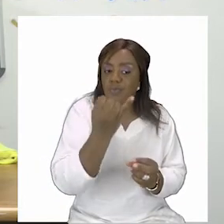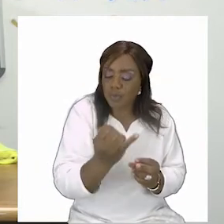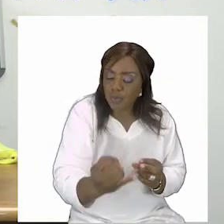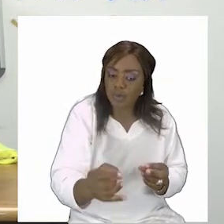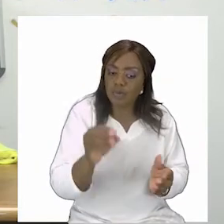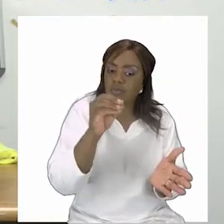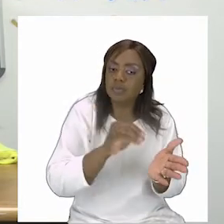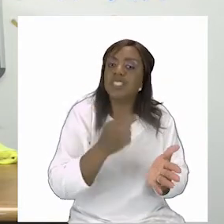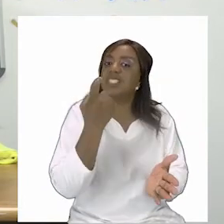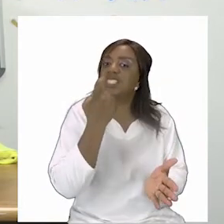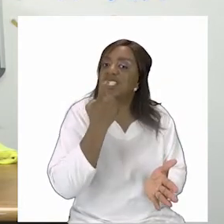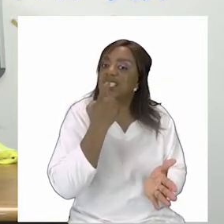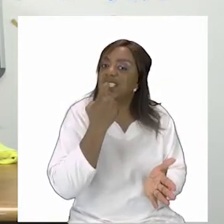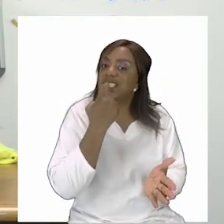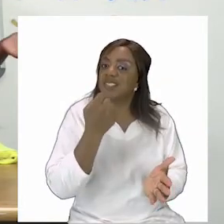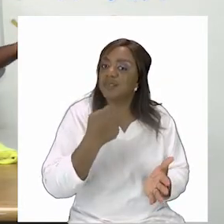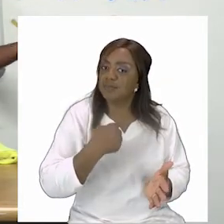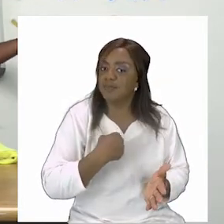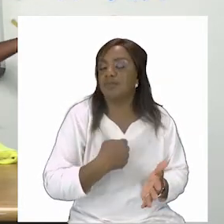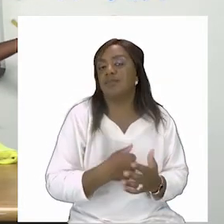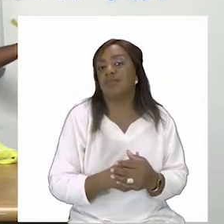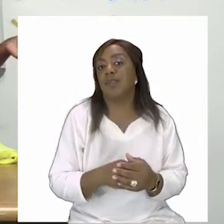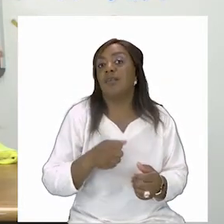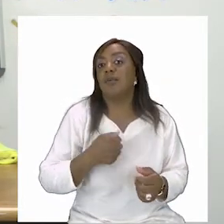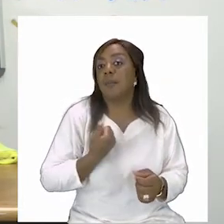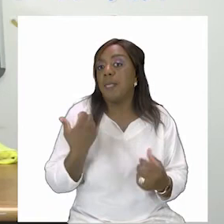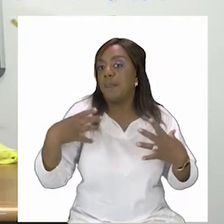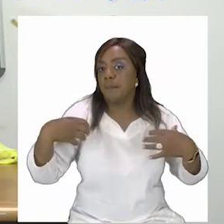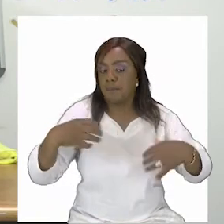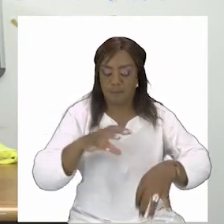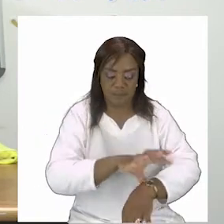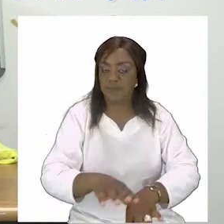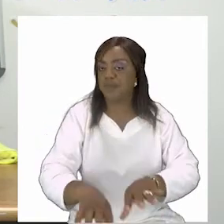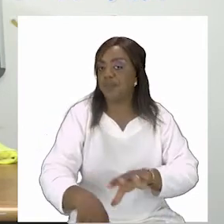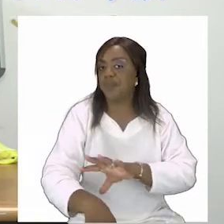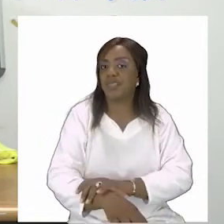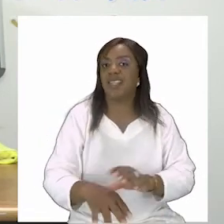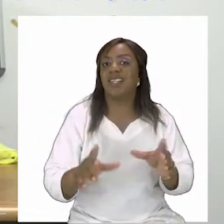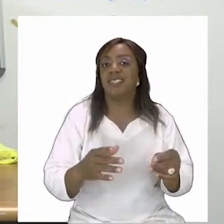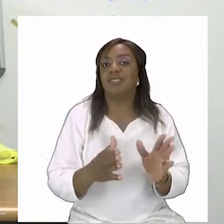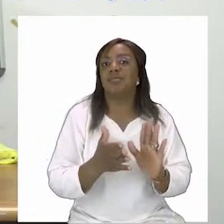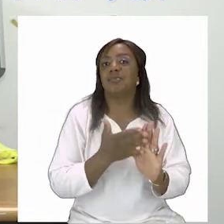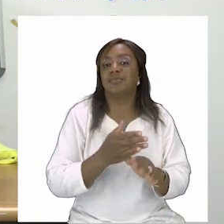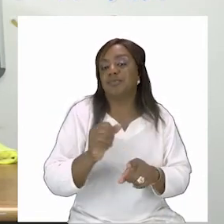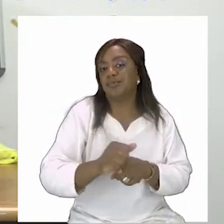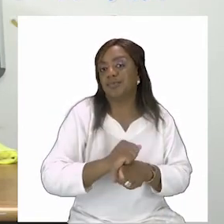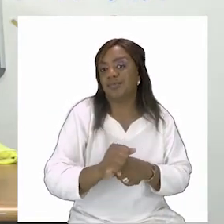color with the color maroon for my dress let's turn back to the exercise